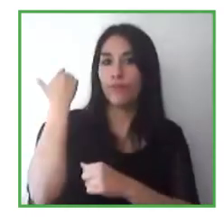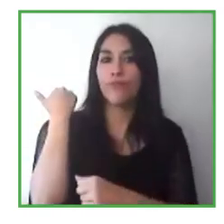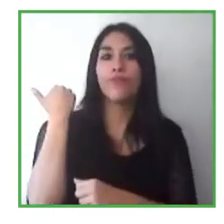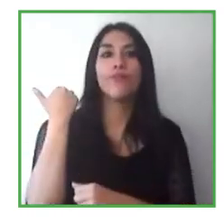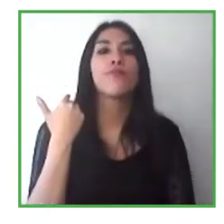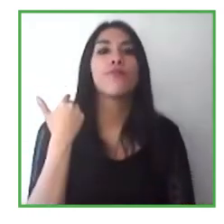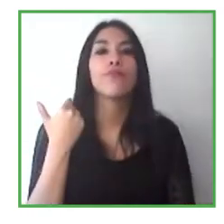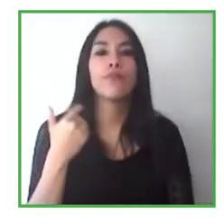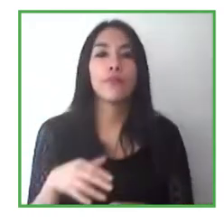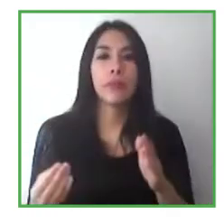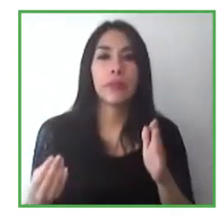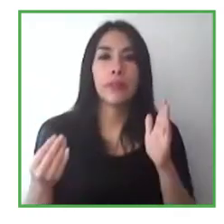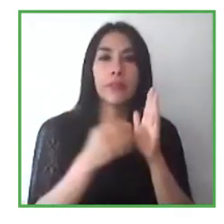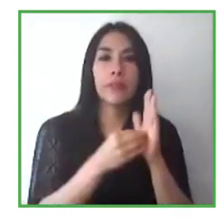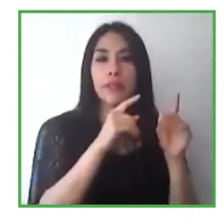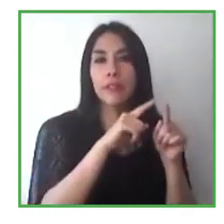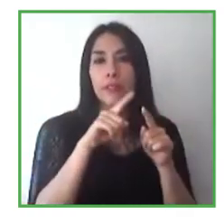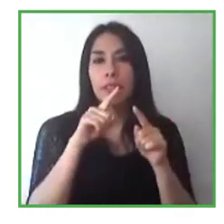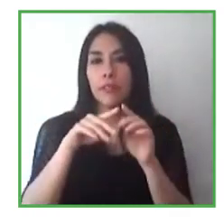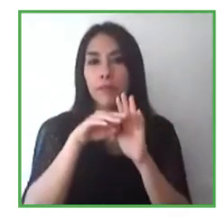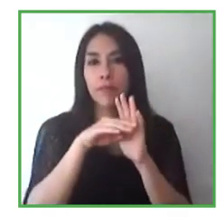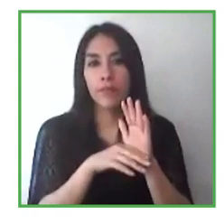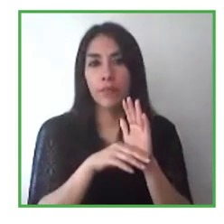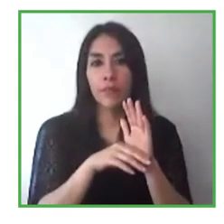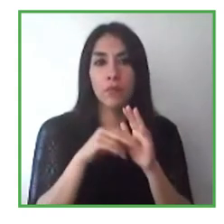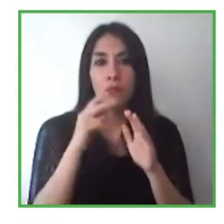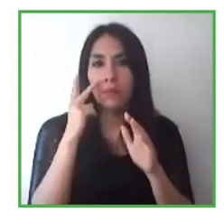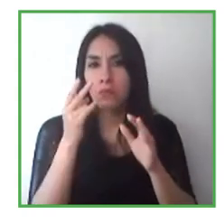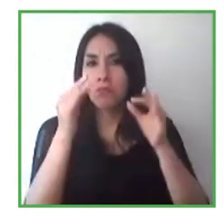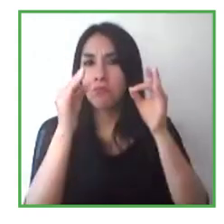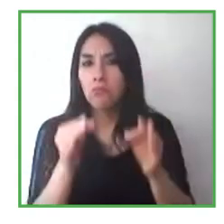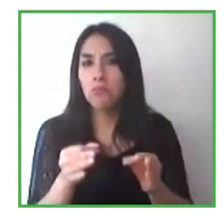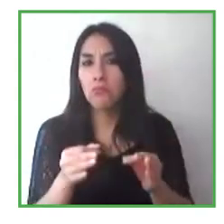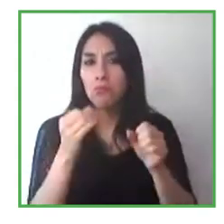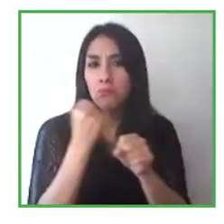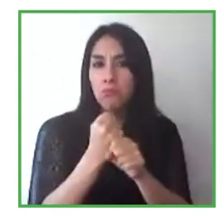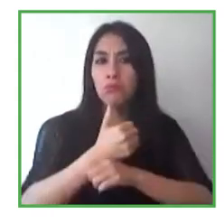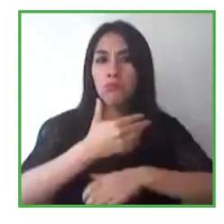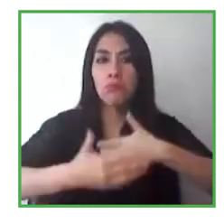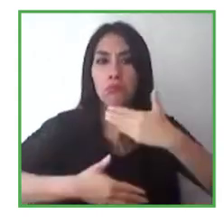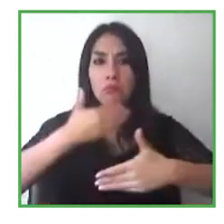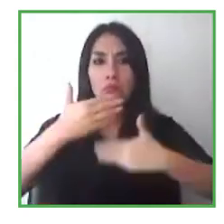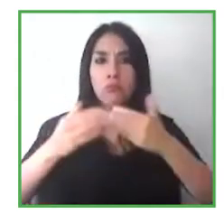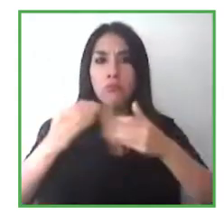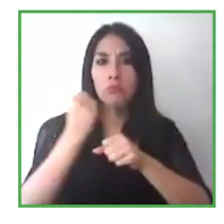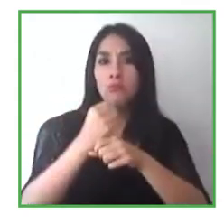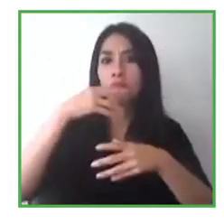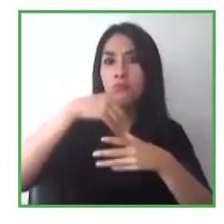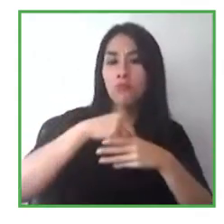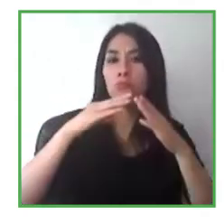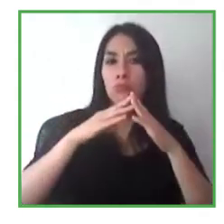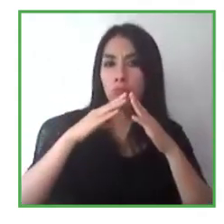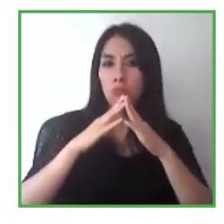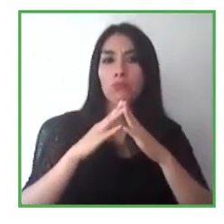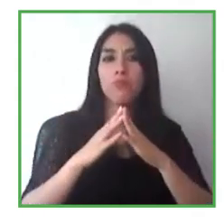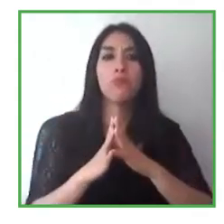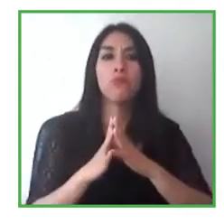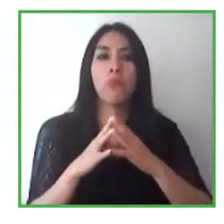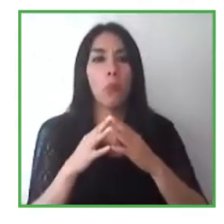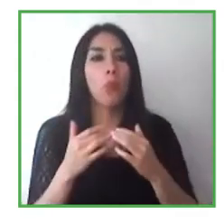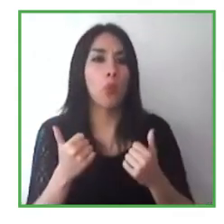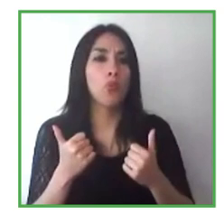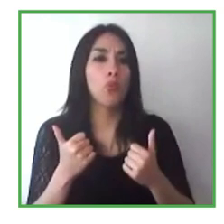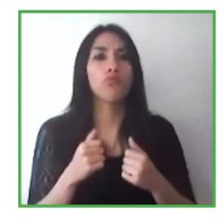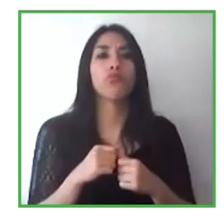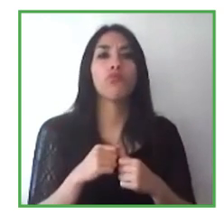do have to work from home, regardless, by the way, if they live with a disability or not, will have the appropriate level